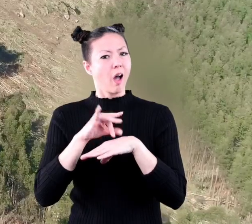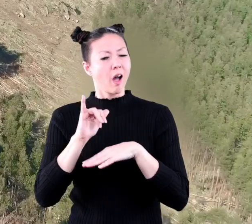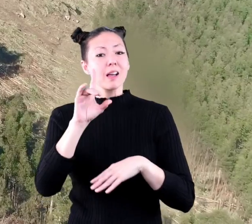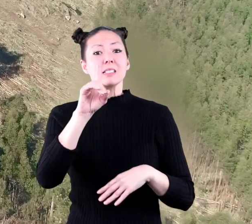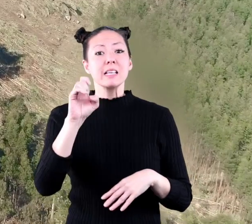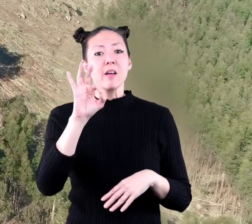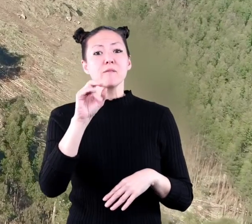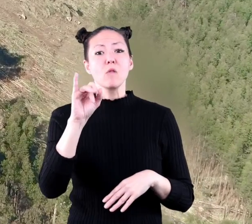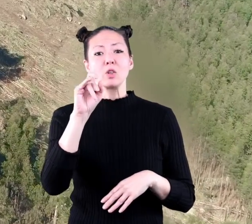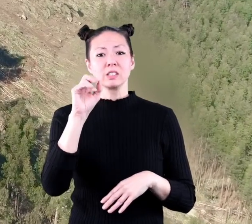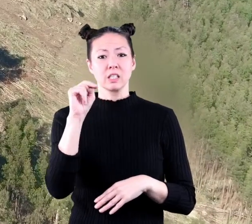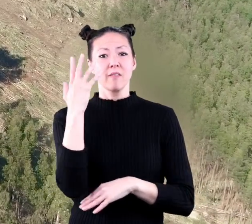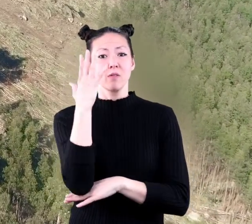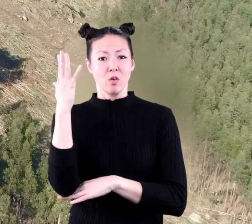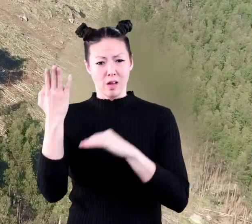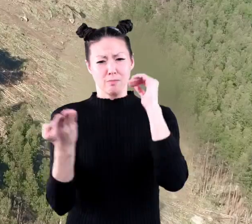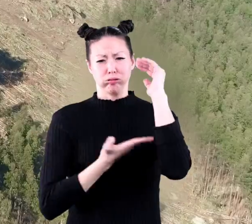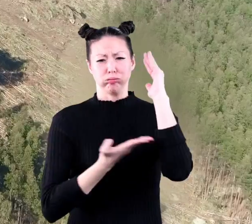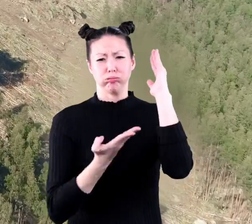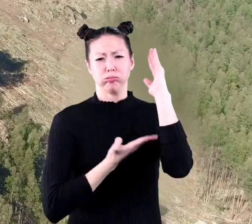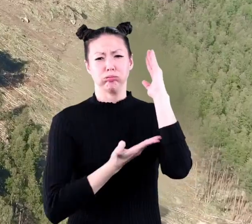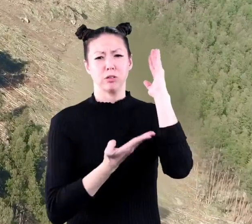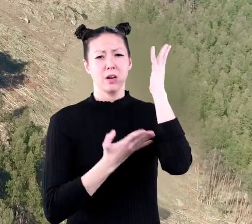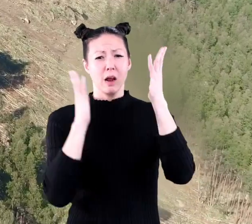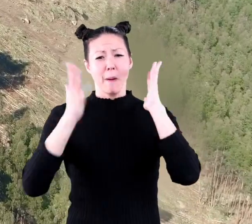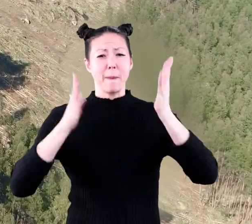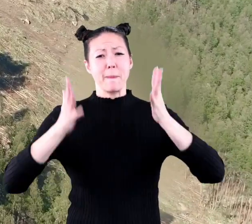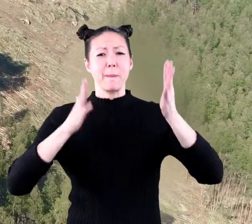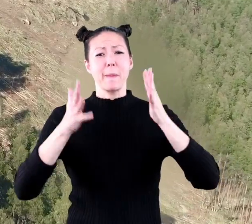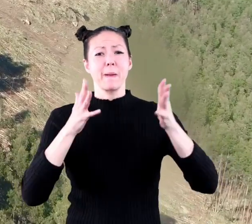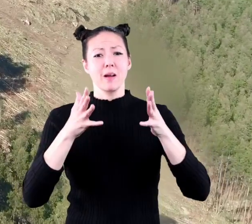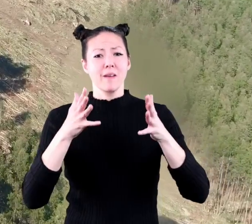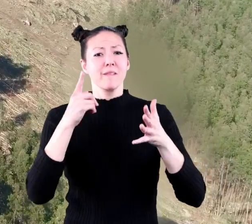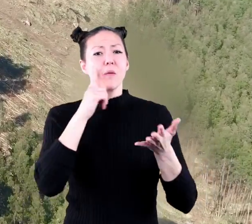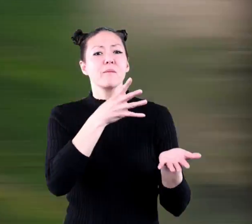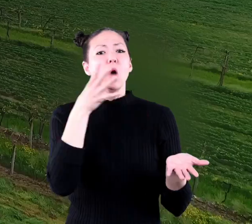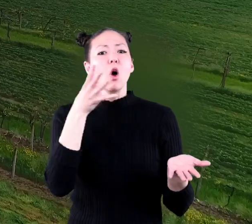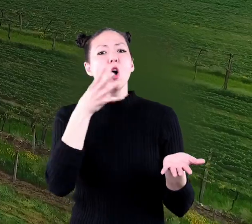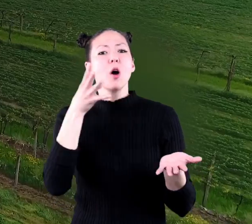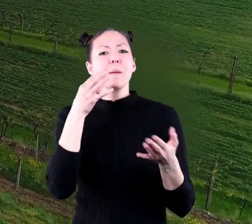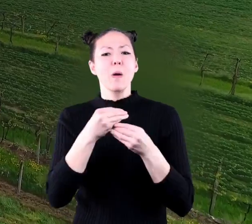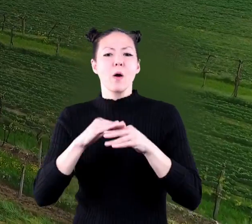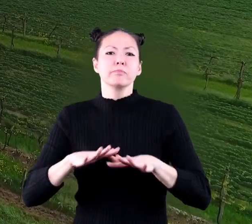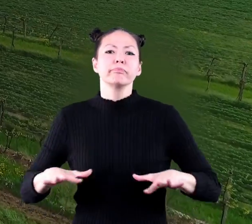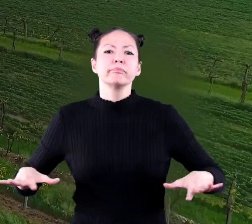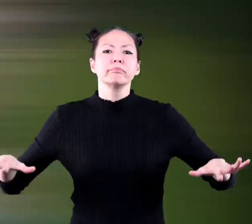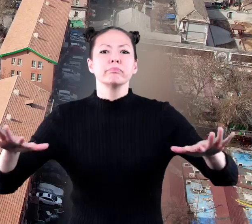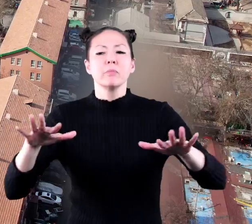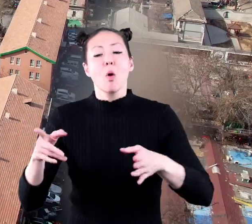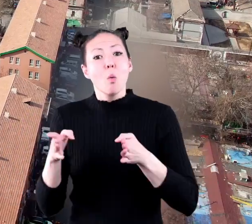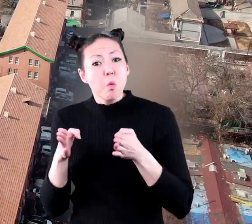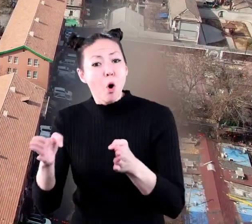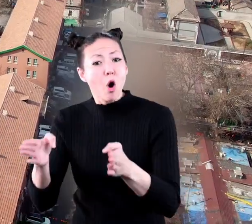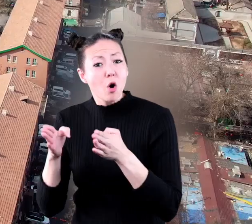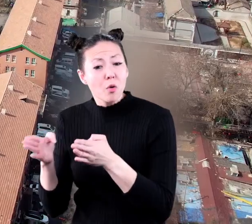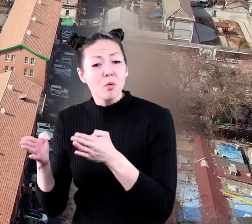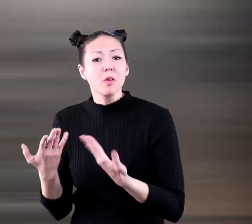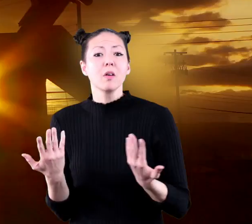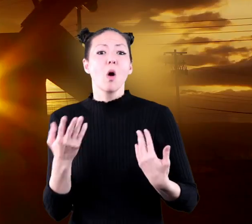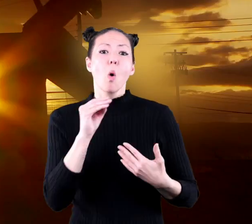Deforestation is the cutting down of trees and forests to make way for farms, roads,